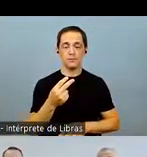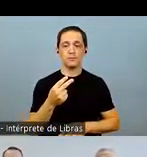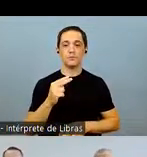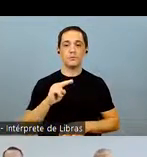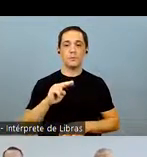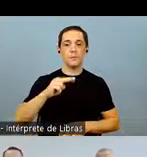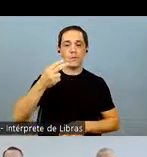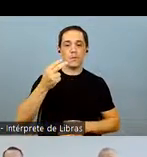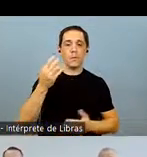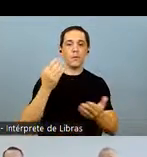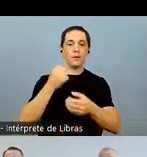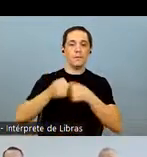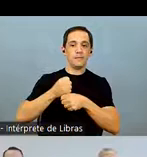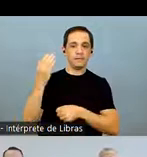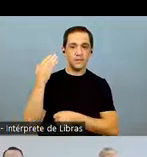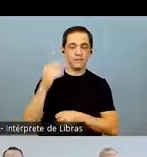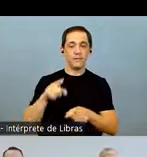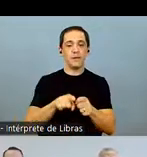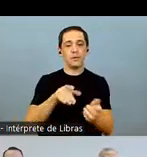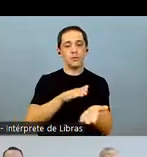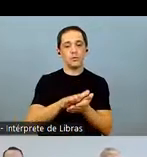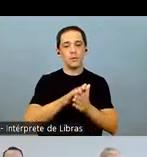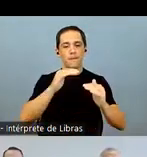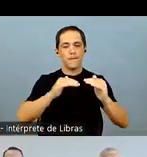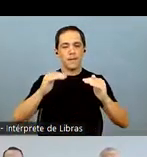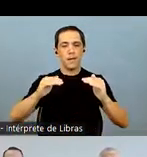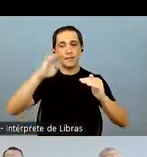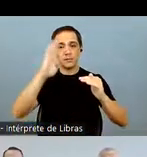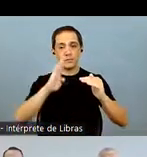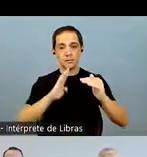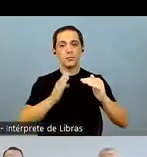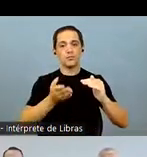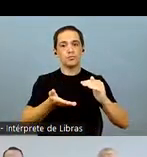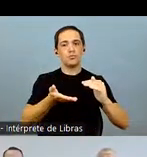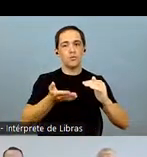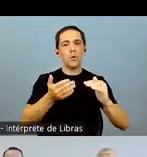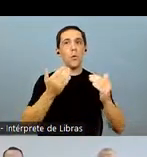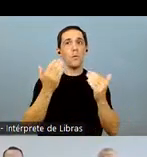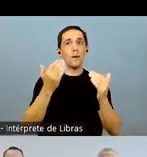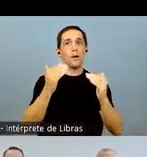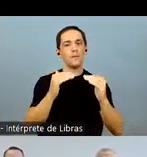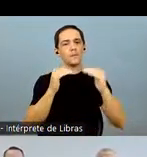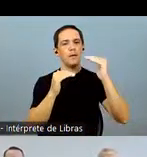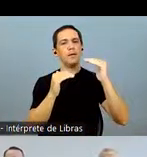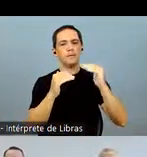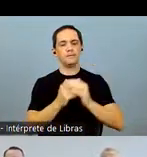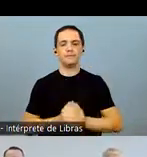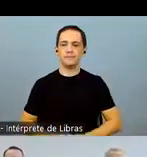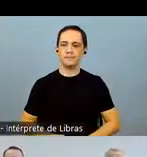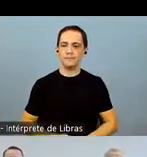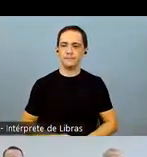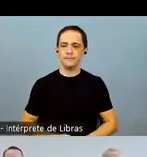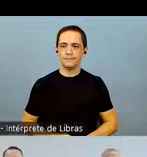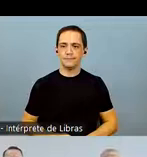lower than budget, but 22.5% higher than the previous harvest, and